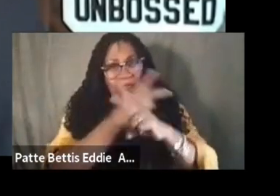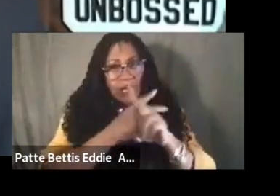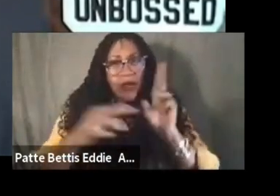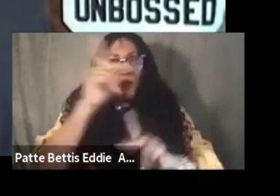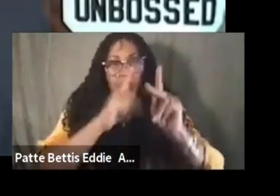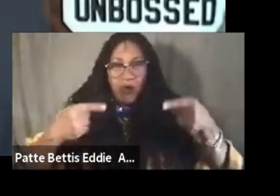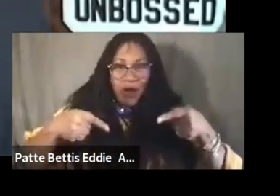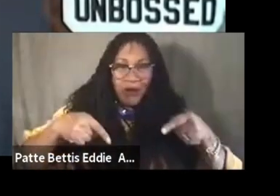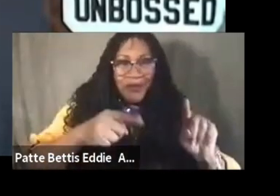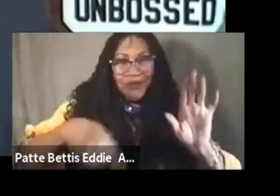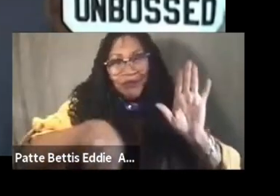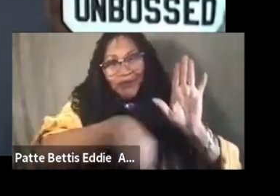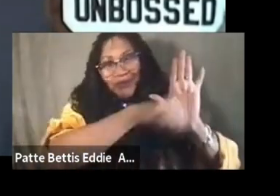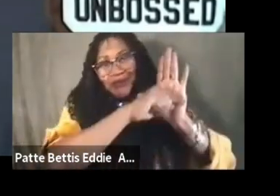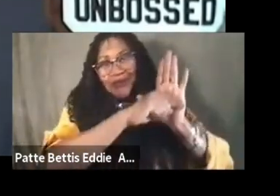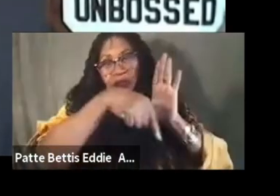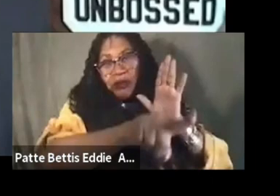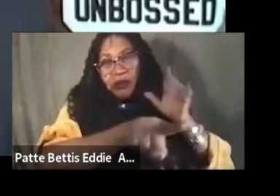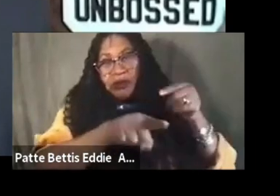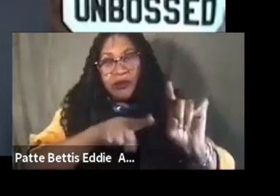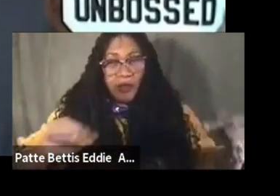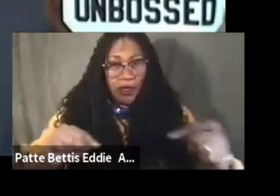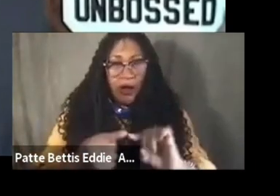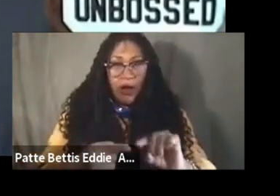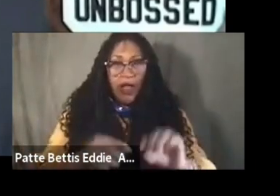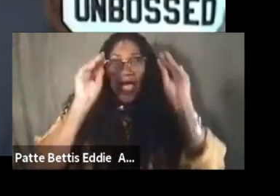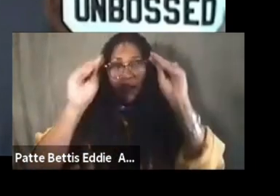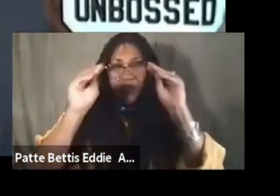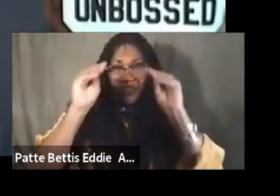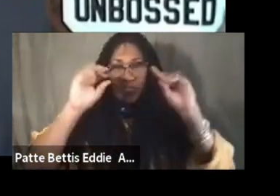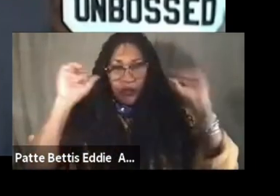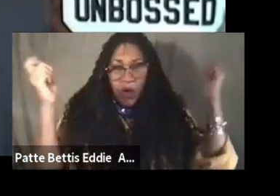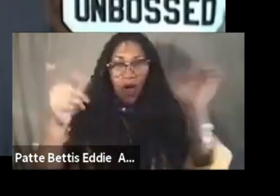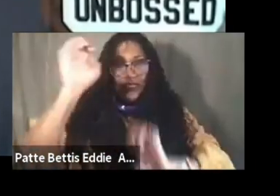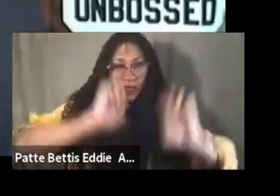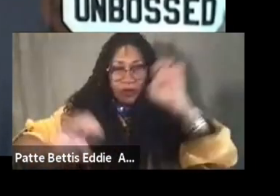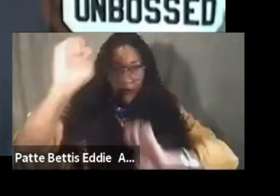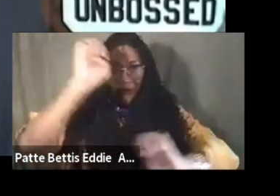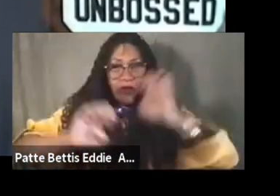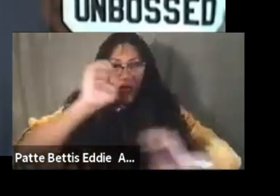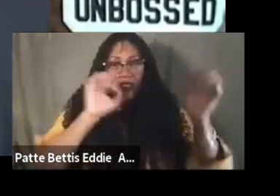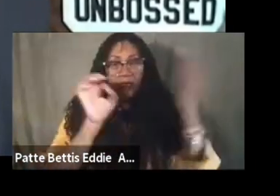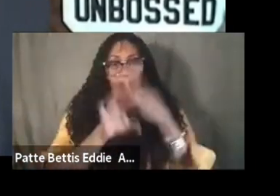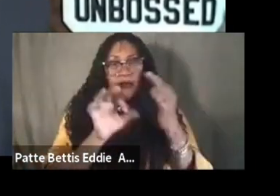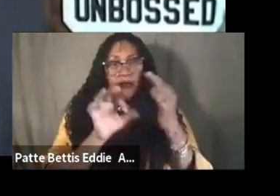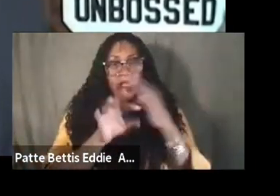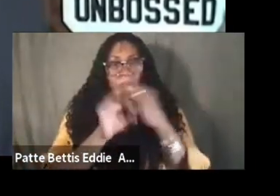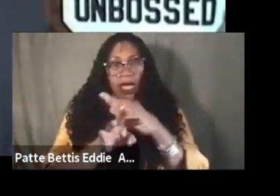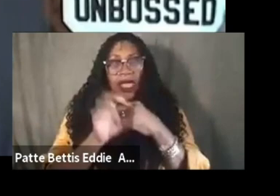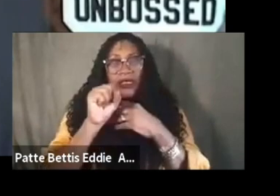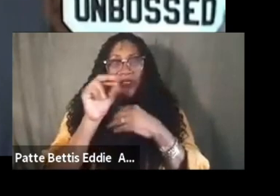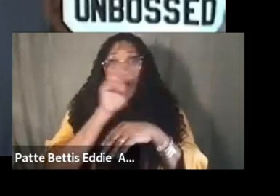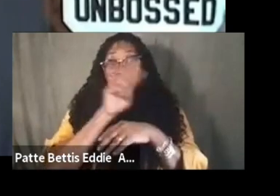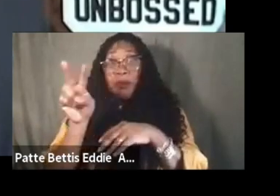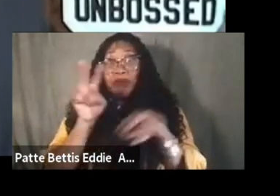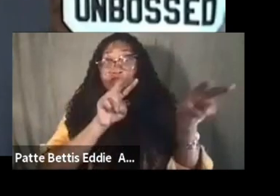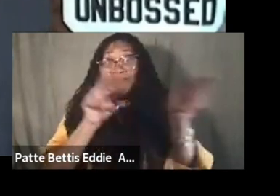are helpful to you after the teaching we will send all the registrants and evaluation form for feedback and so please keep an eye out for